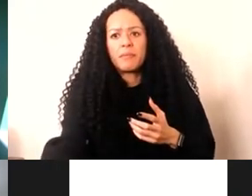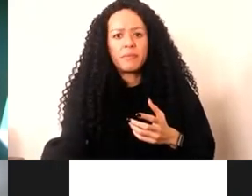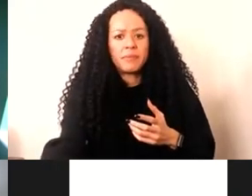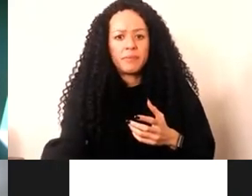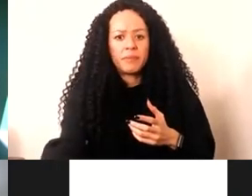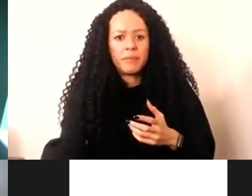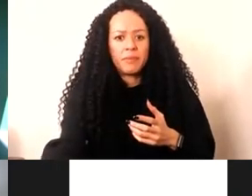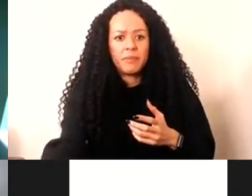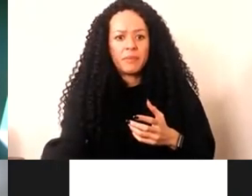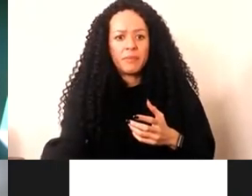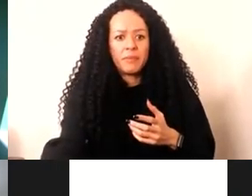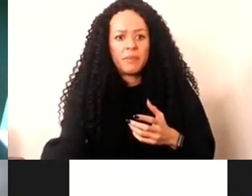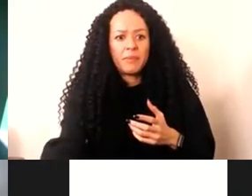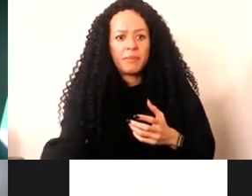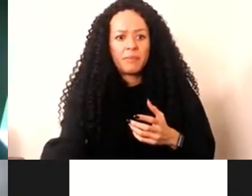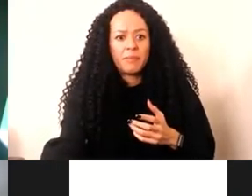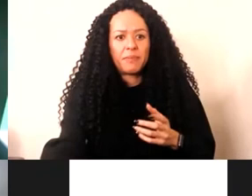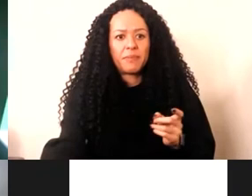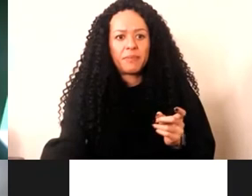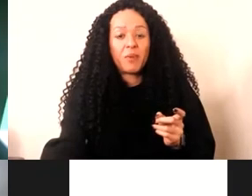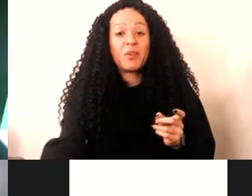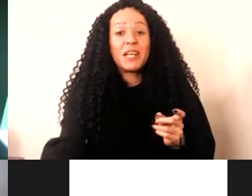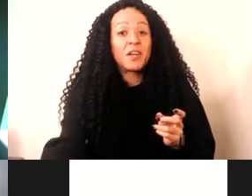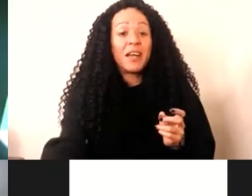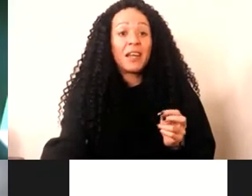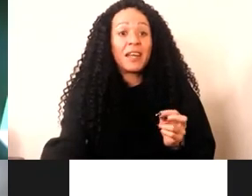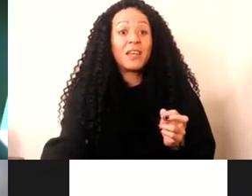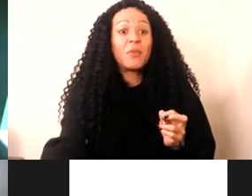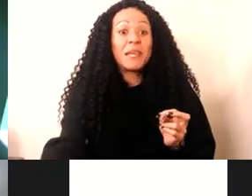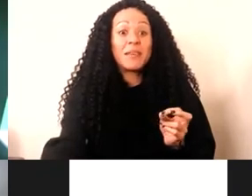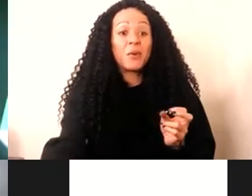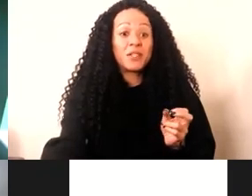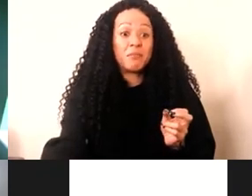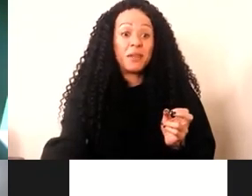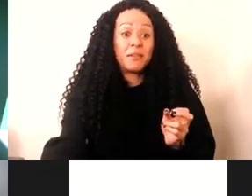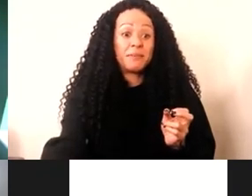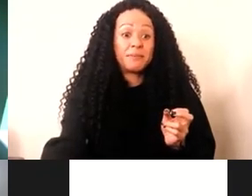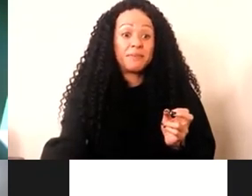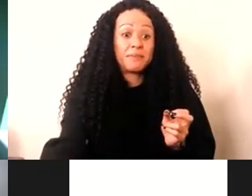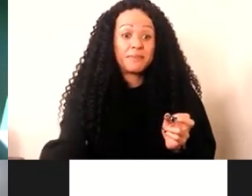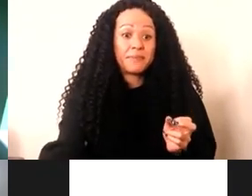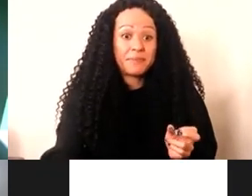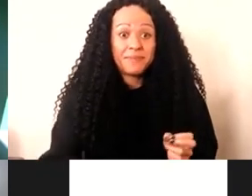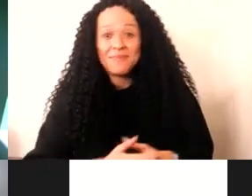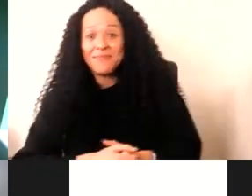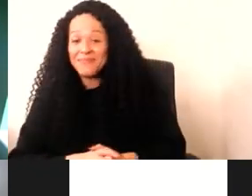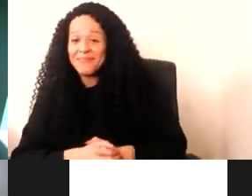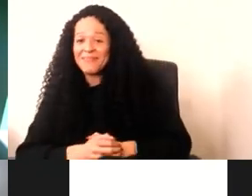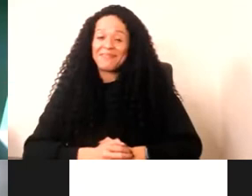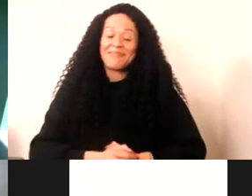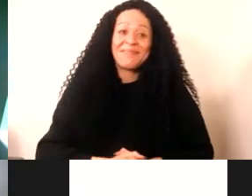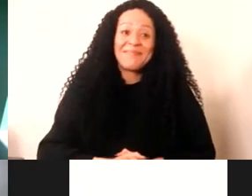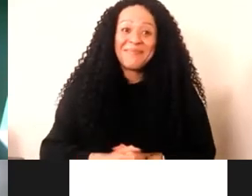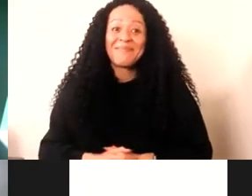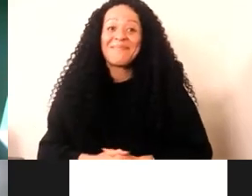way? I think it's really interesting because it's something that we're really sorry, Natalie. Can you repeat that question, please? Yes, of course, Lauren. Sorry. I do